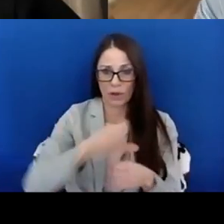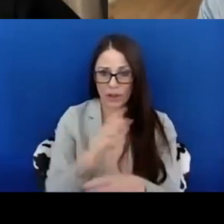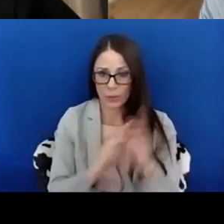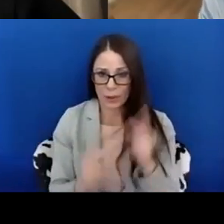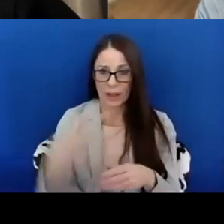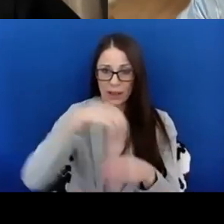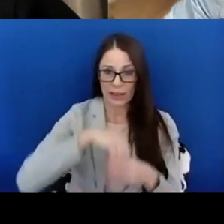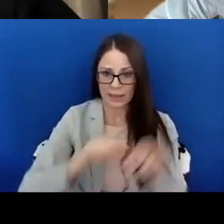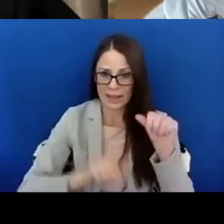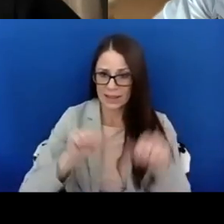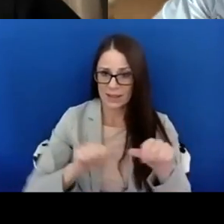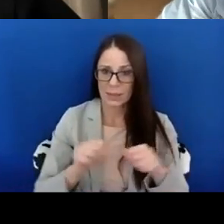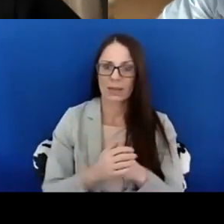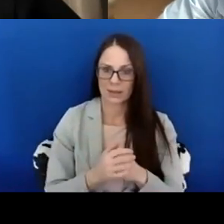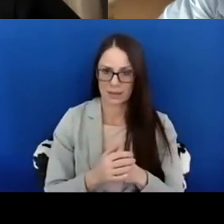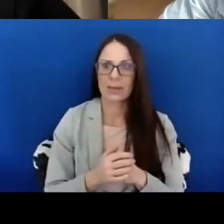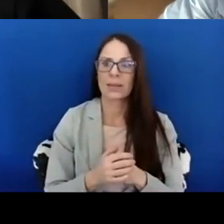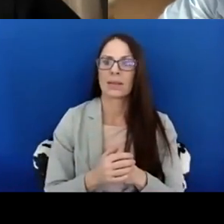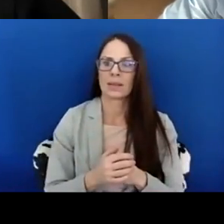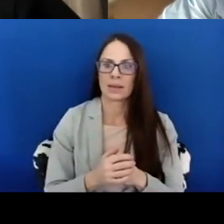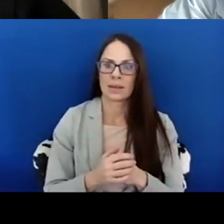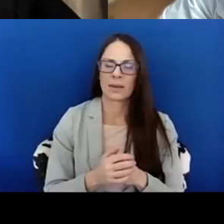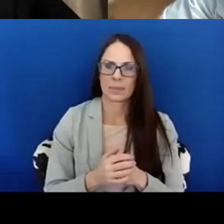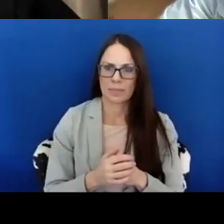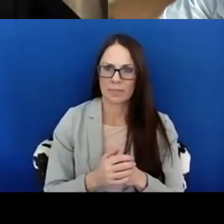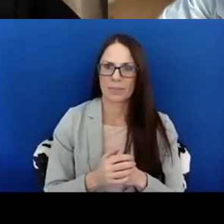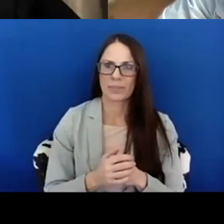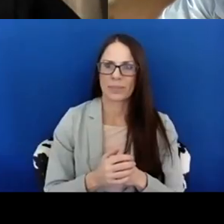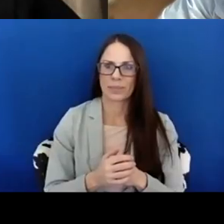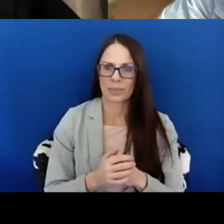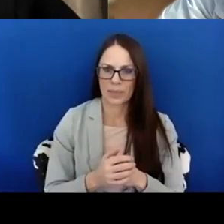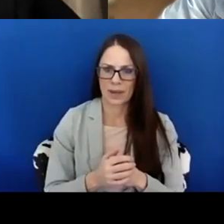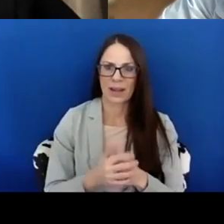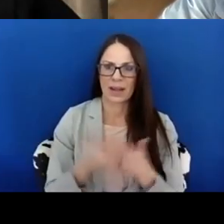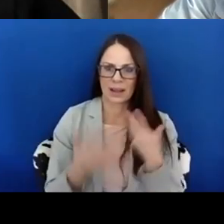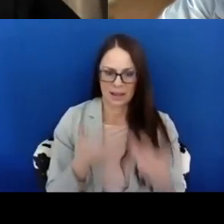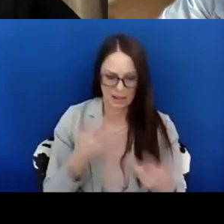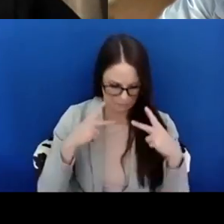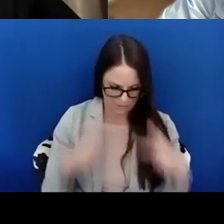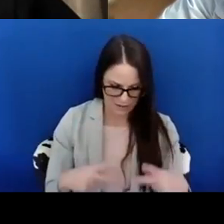kind of translation of a physical exam into telemedicine environment.